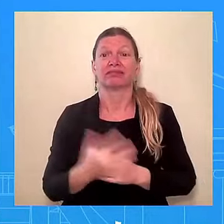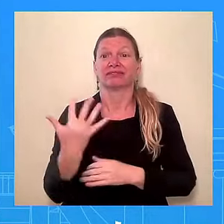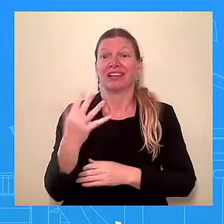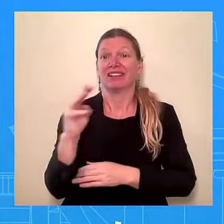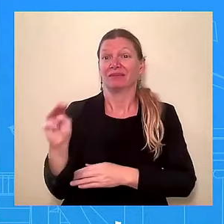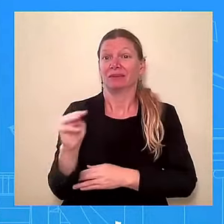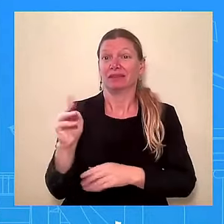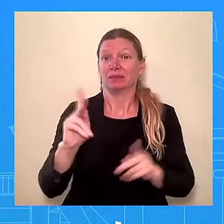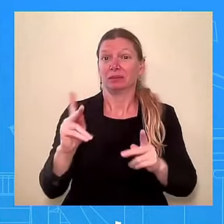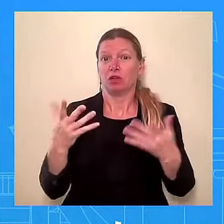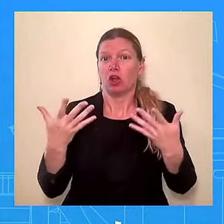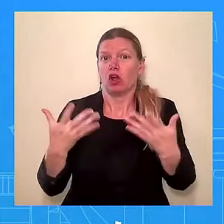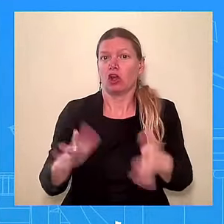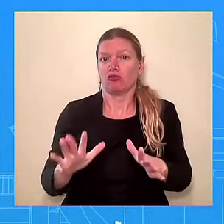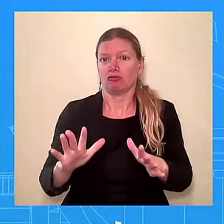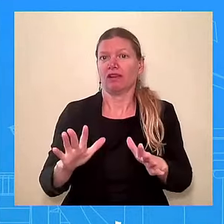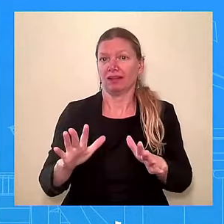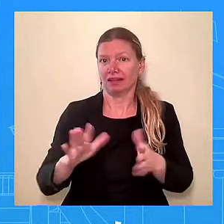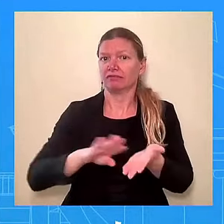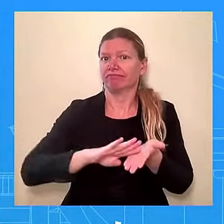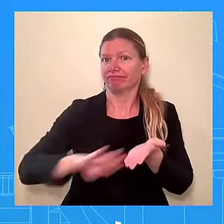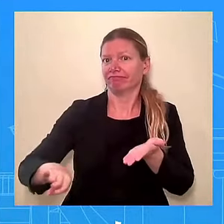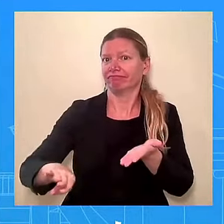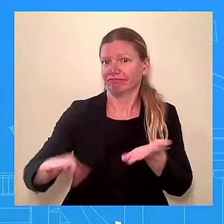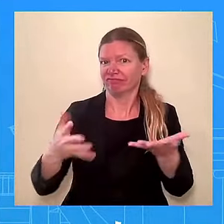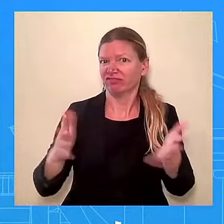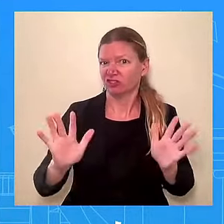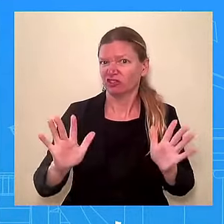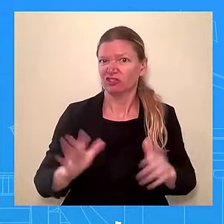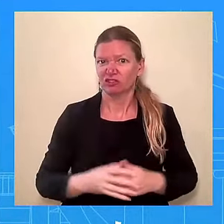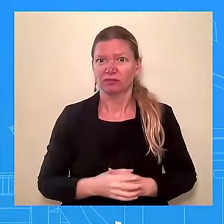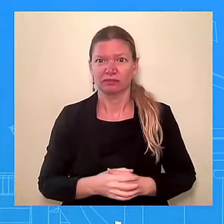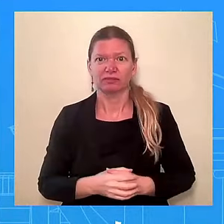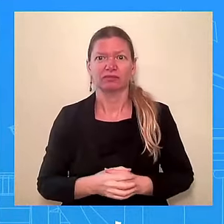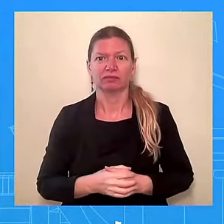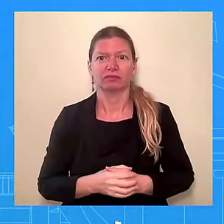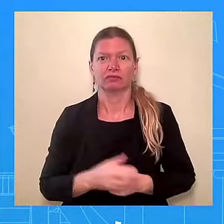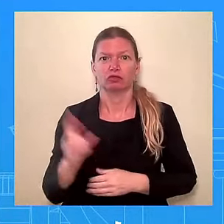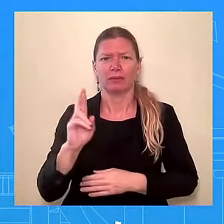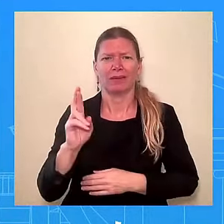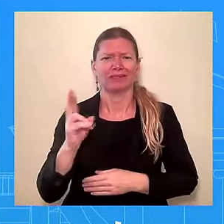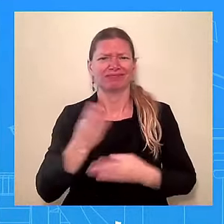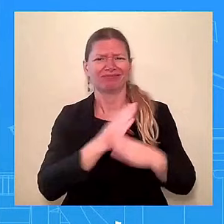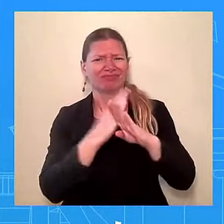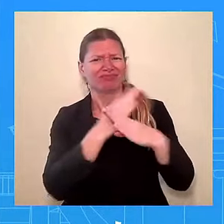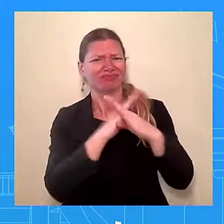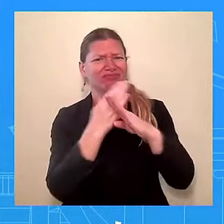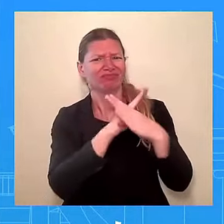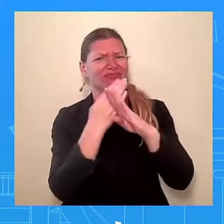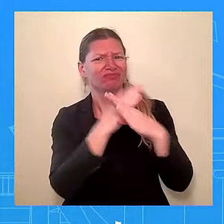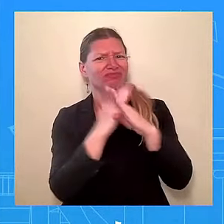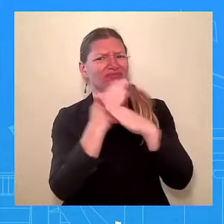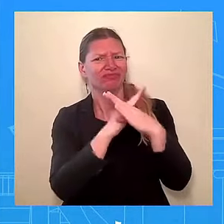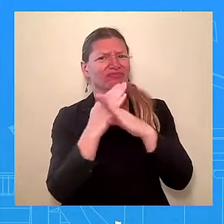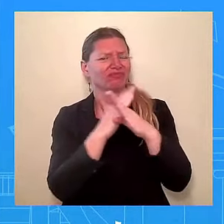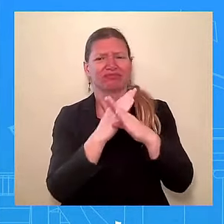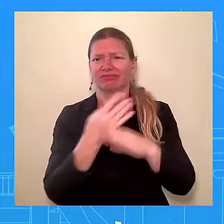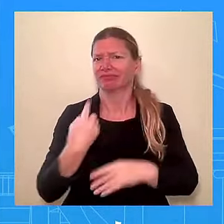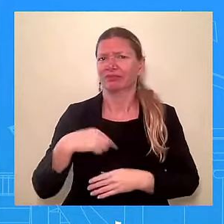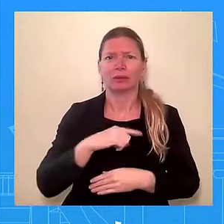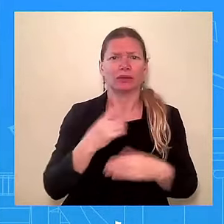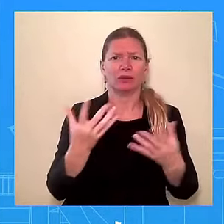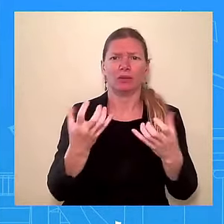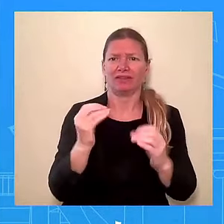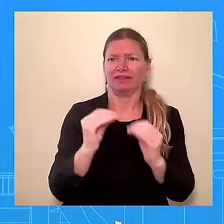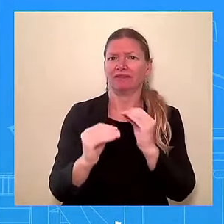by Republican elected officials to block our efforts. This administration is committed to fixing our broken student loan system